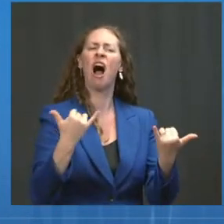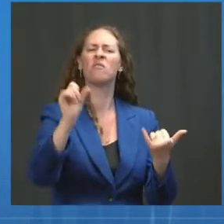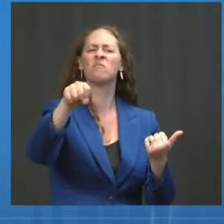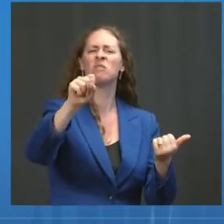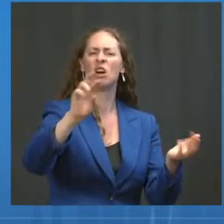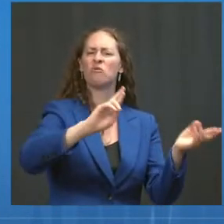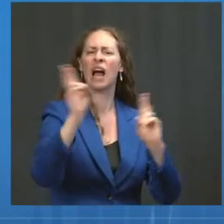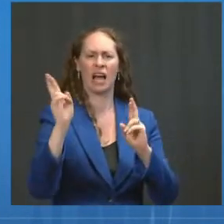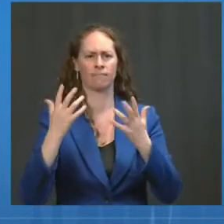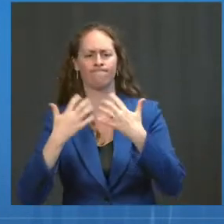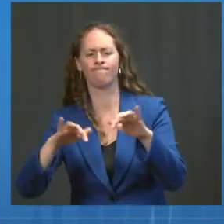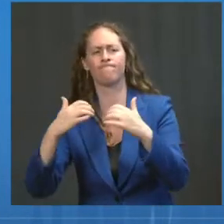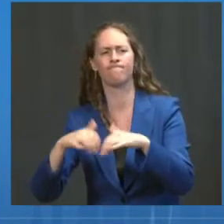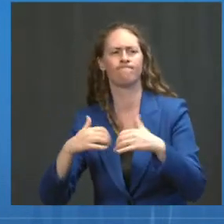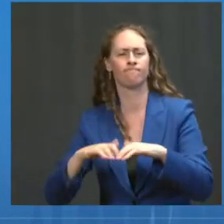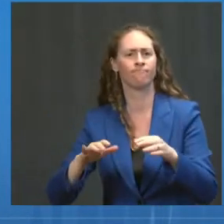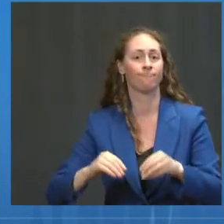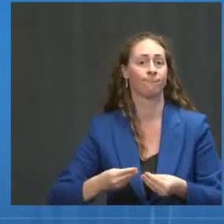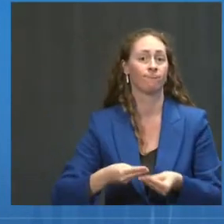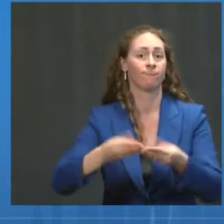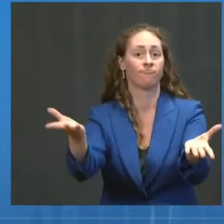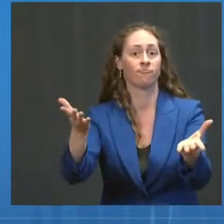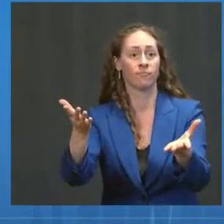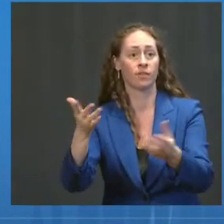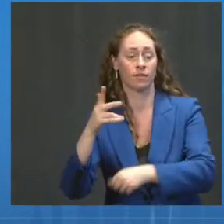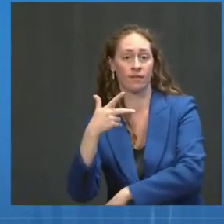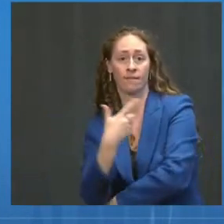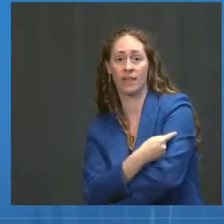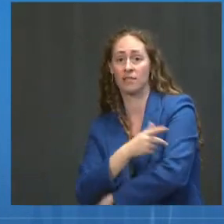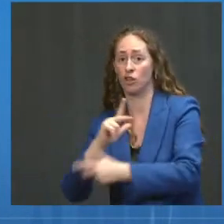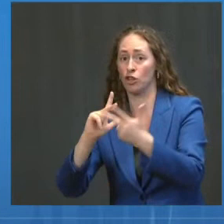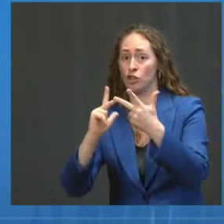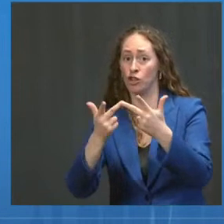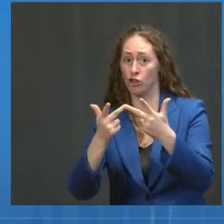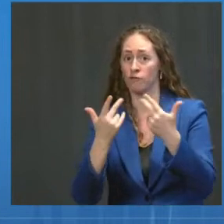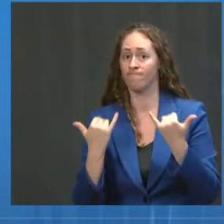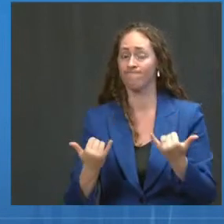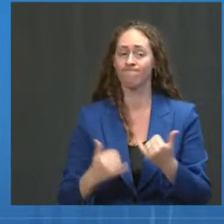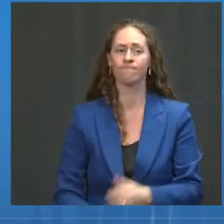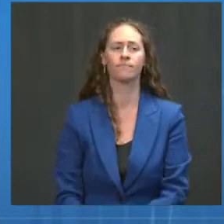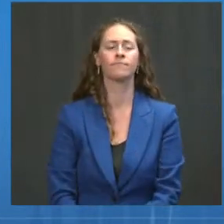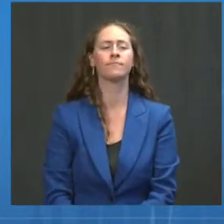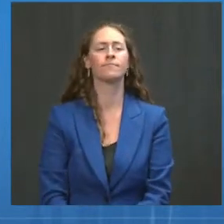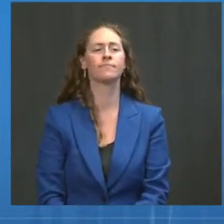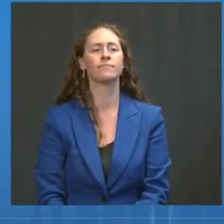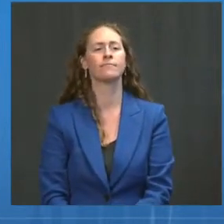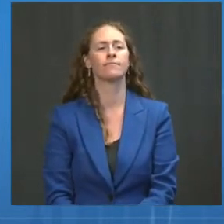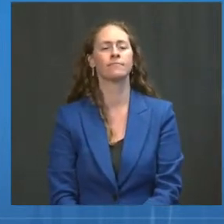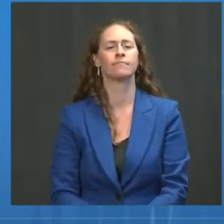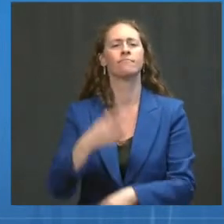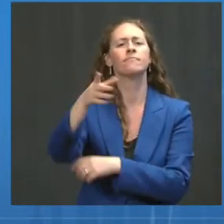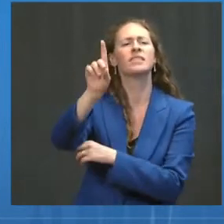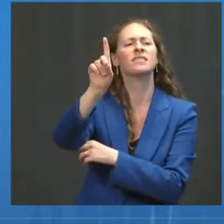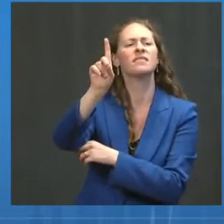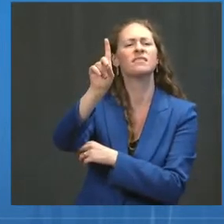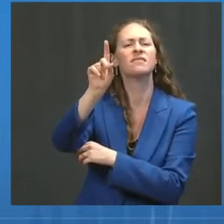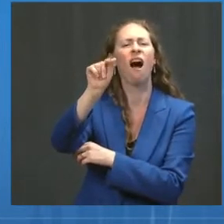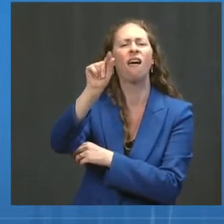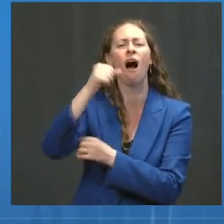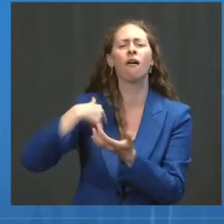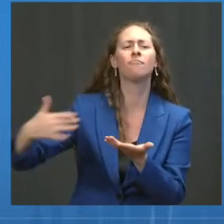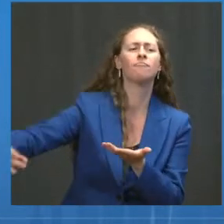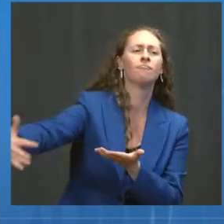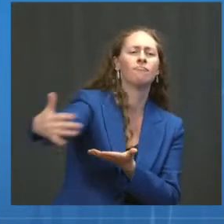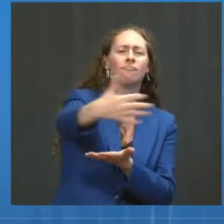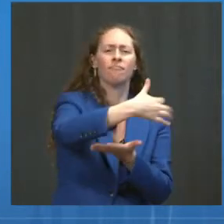boosters is now. Recent data makes clear that protection against mild and moderate disease has decreased over